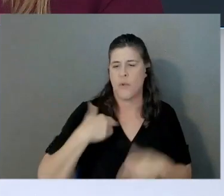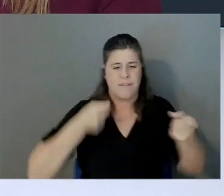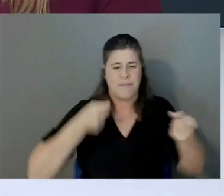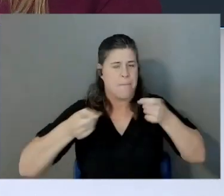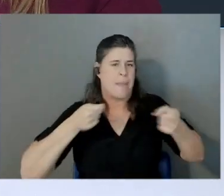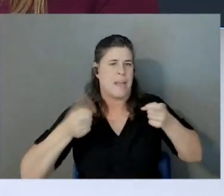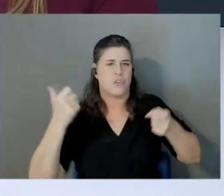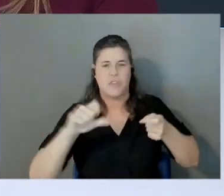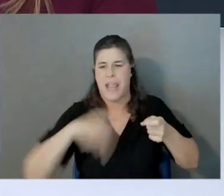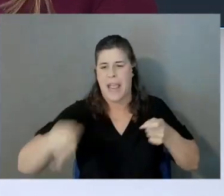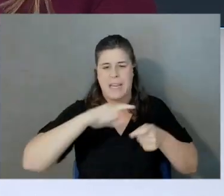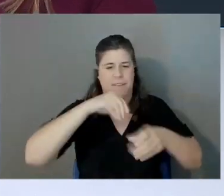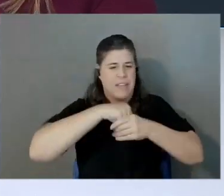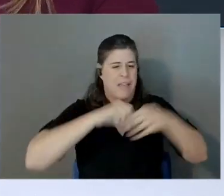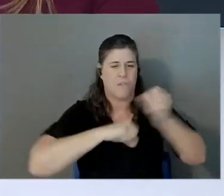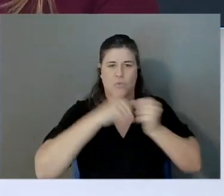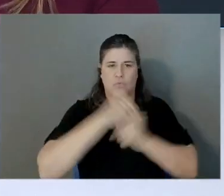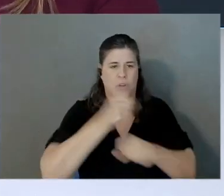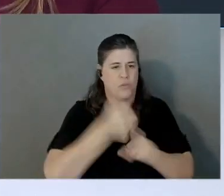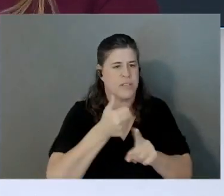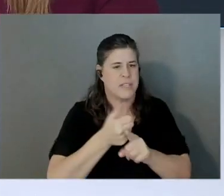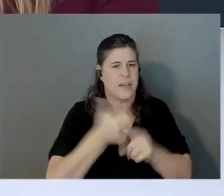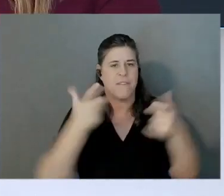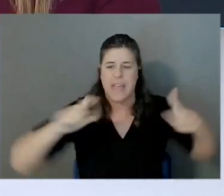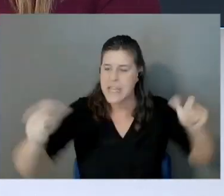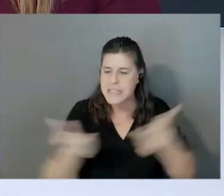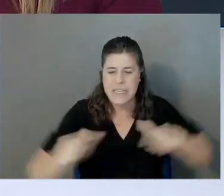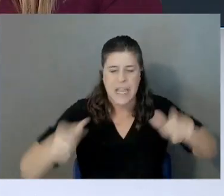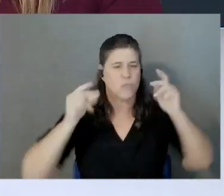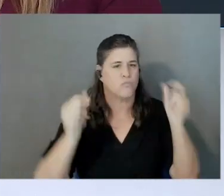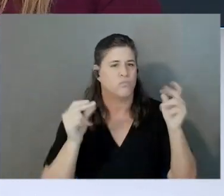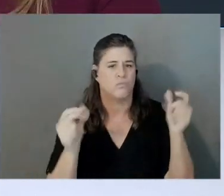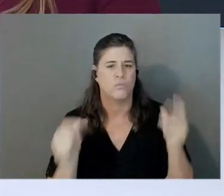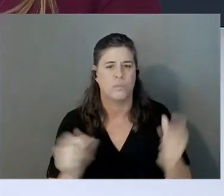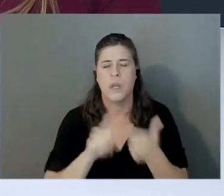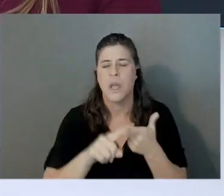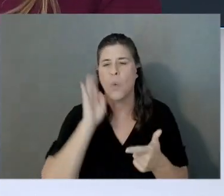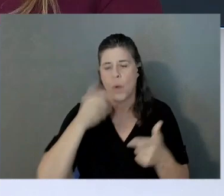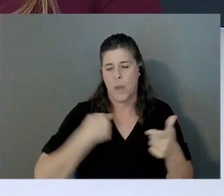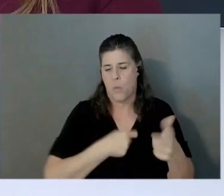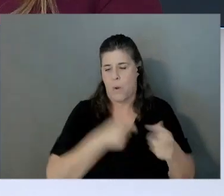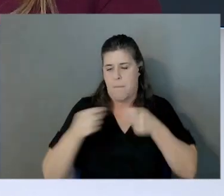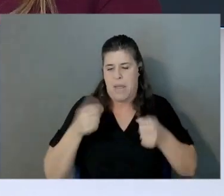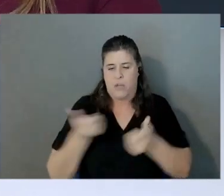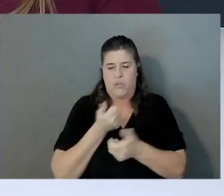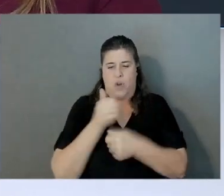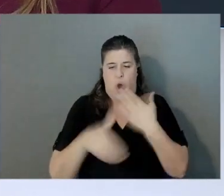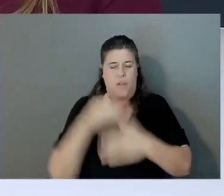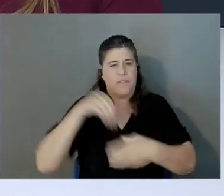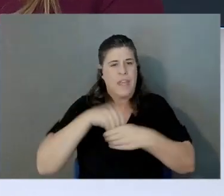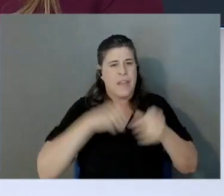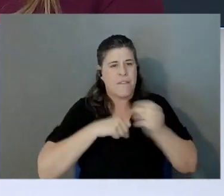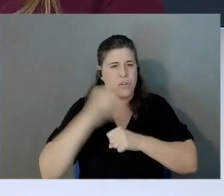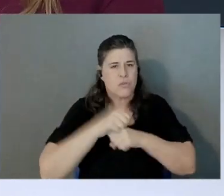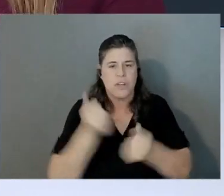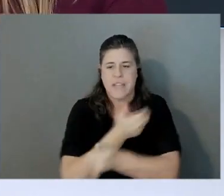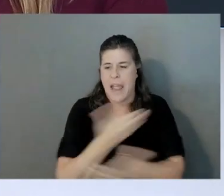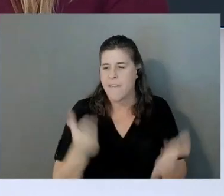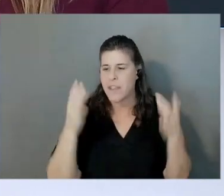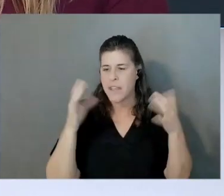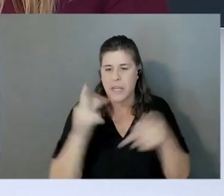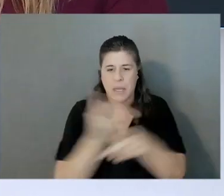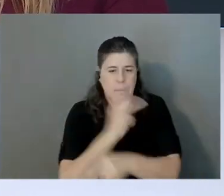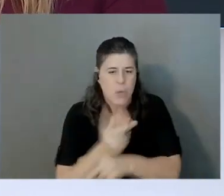the infrastructure, right? It scales really fast, we'll manage all of the infrastructure, we'll manage all of the underlying compute resources, and you'll